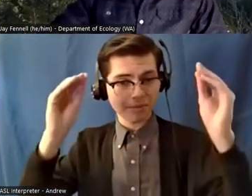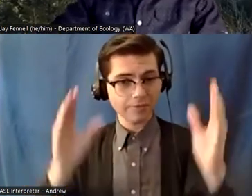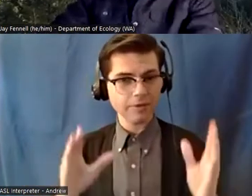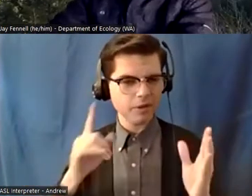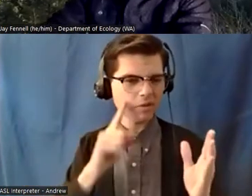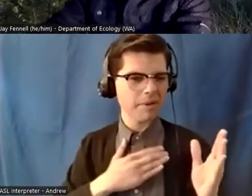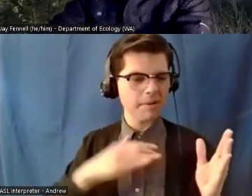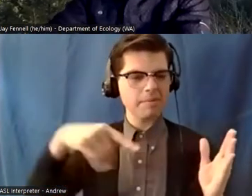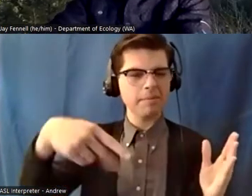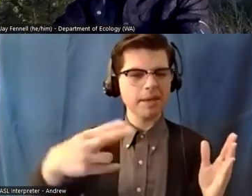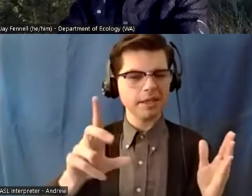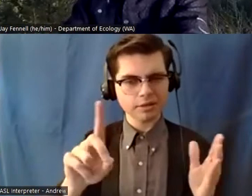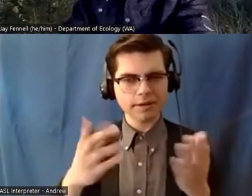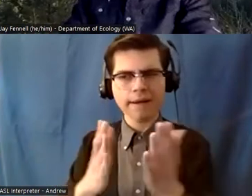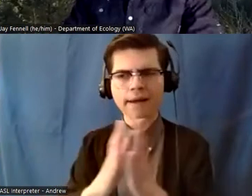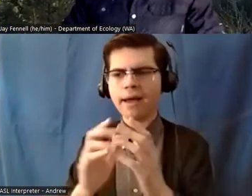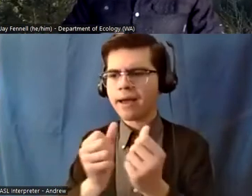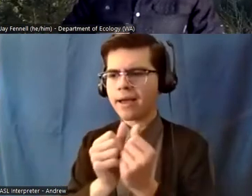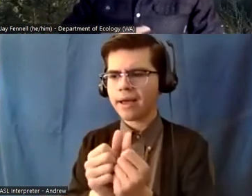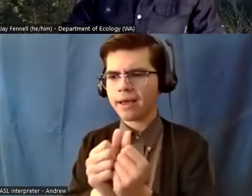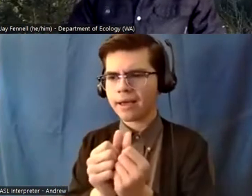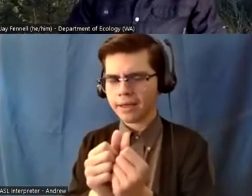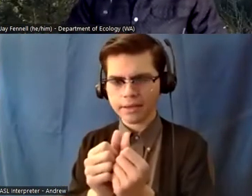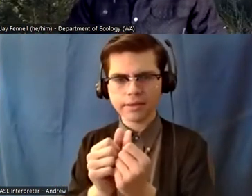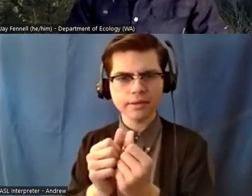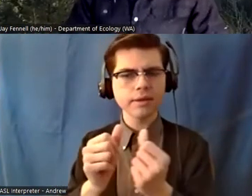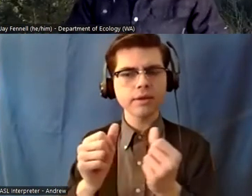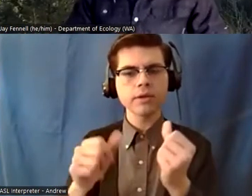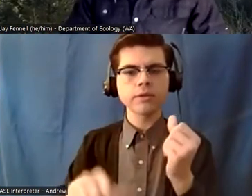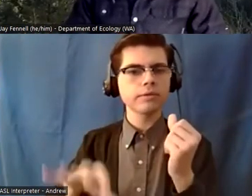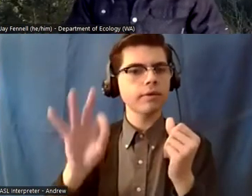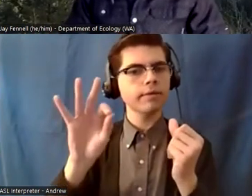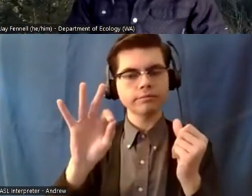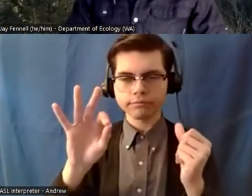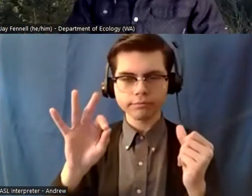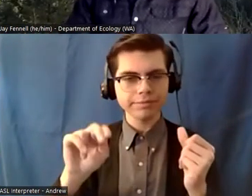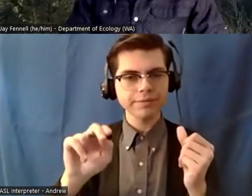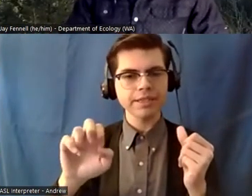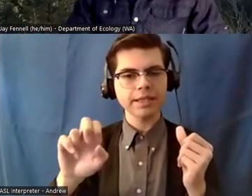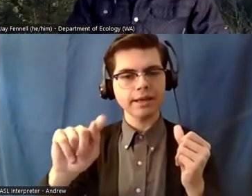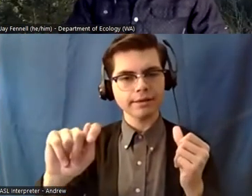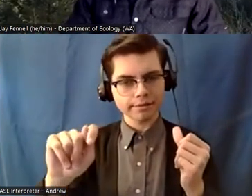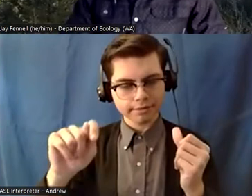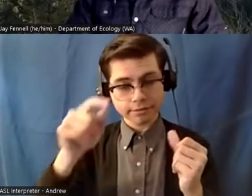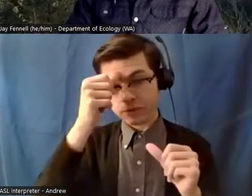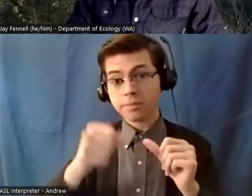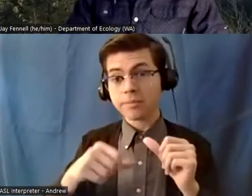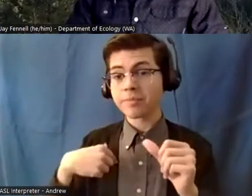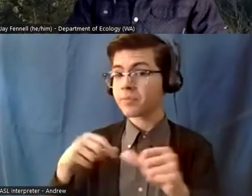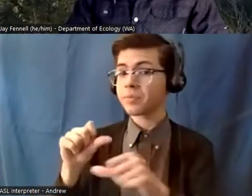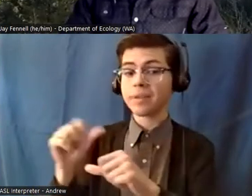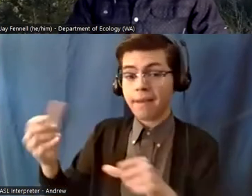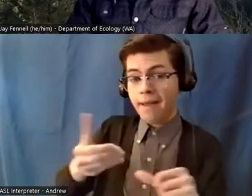and he recommended cynthia rubio for my staff and i hired her and she's been my right hand